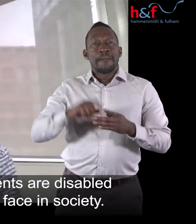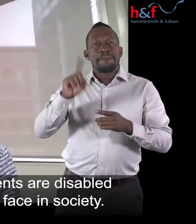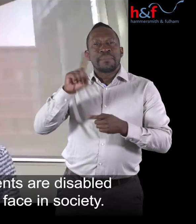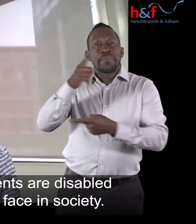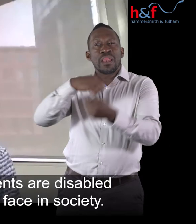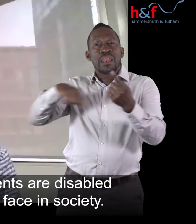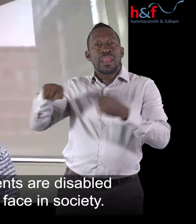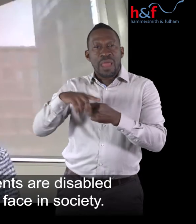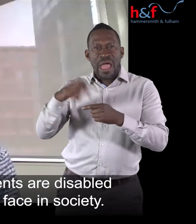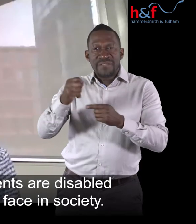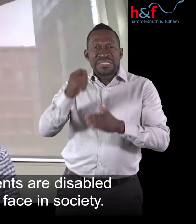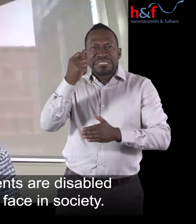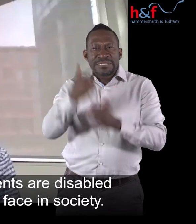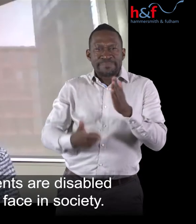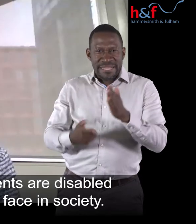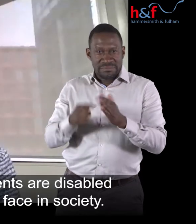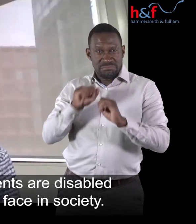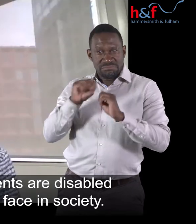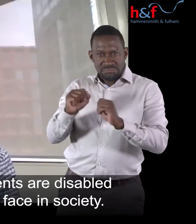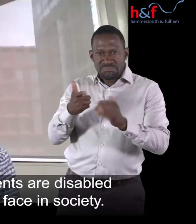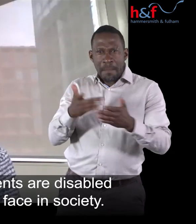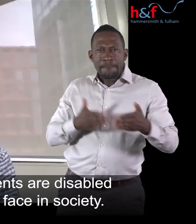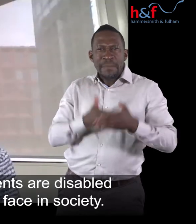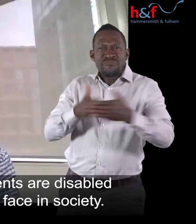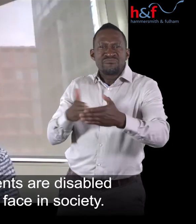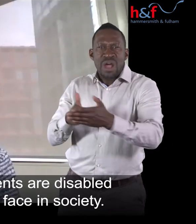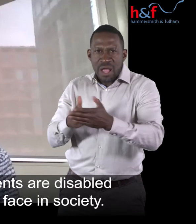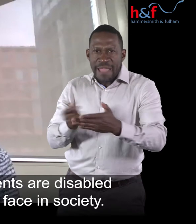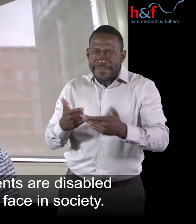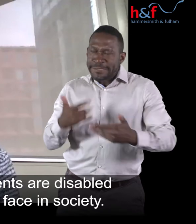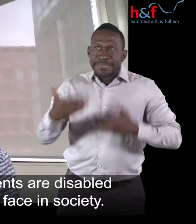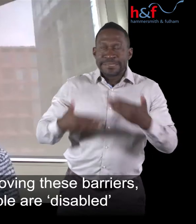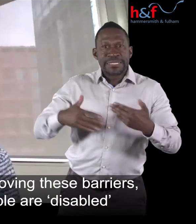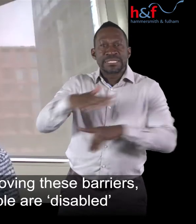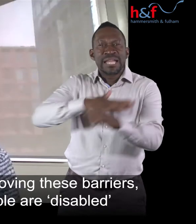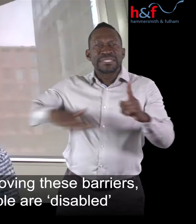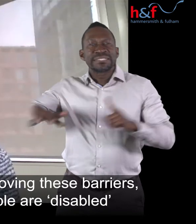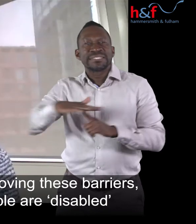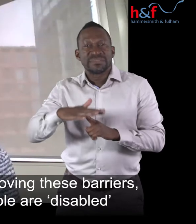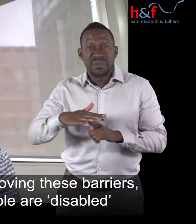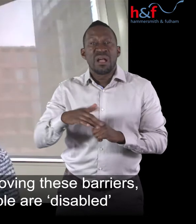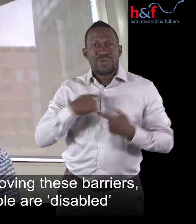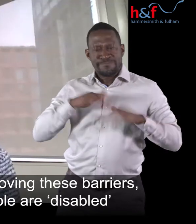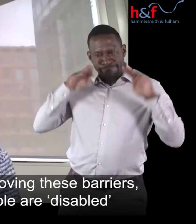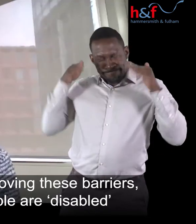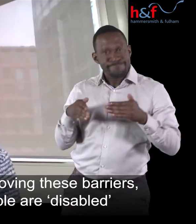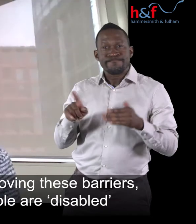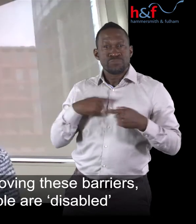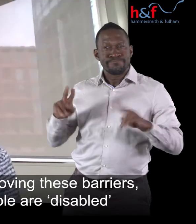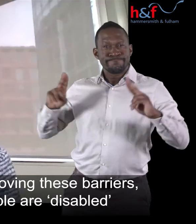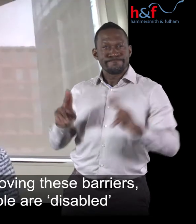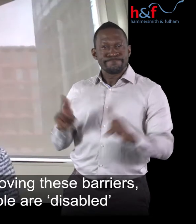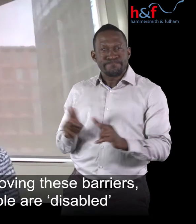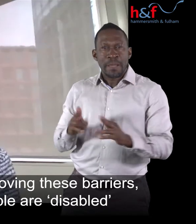People with impairments are disabled by the barriers they face in society, and so we focus on removing these barriers,